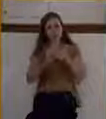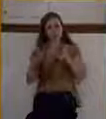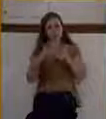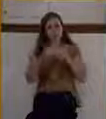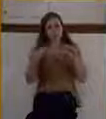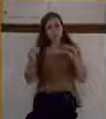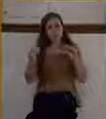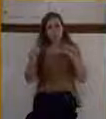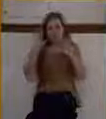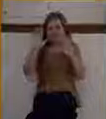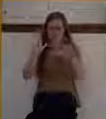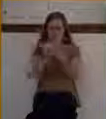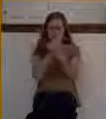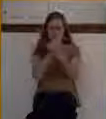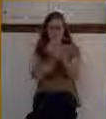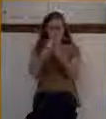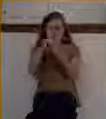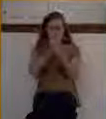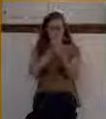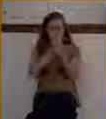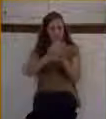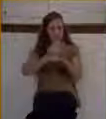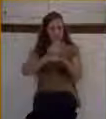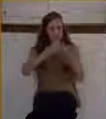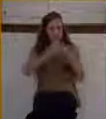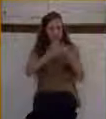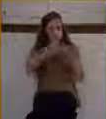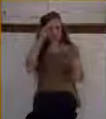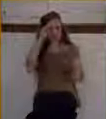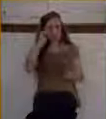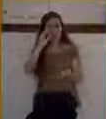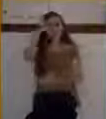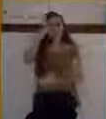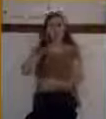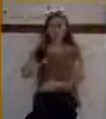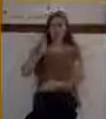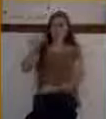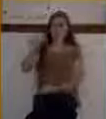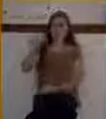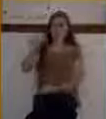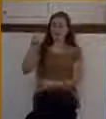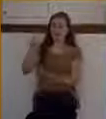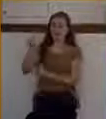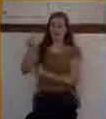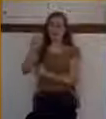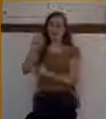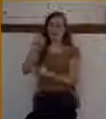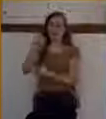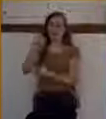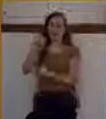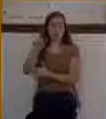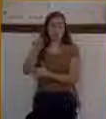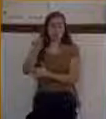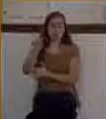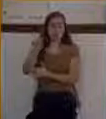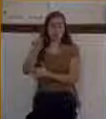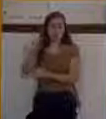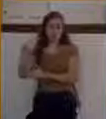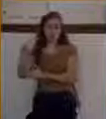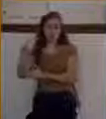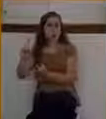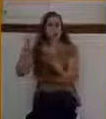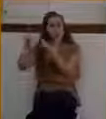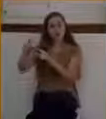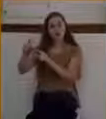of faith for us. David Brainerd was an 18th century missionary to the American Indians. And once he was witnessing to this chief, this